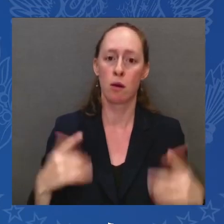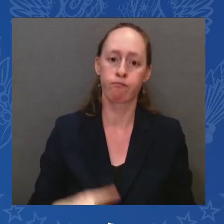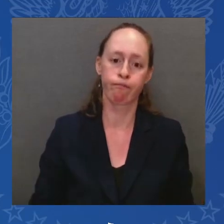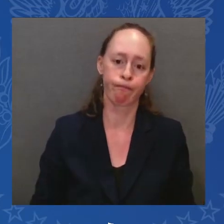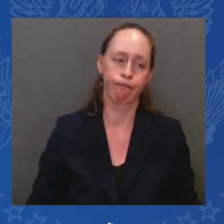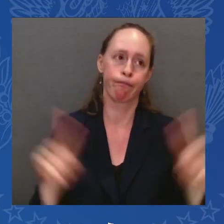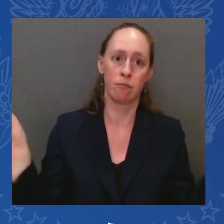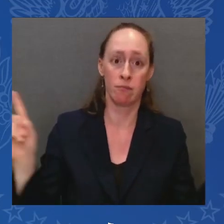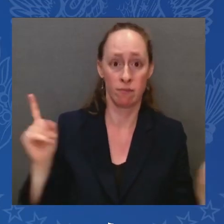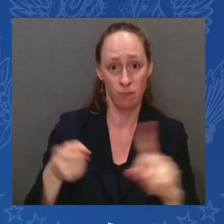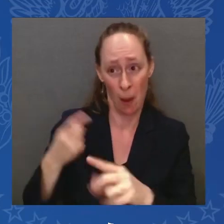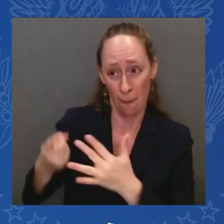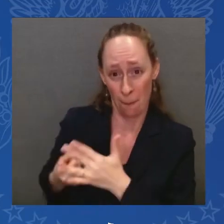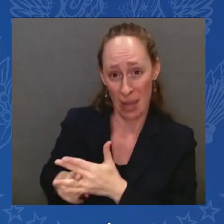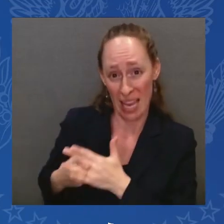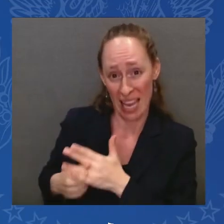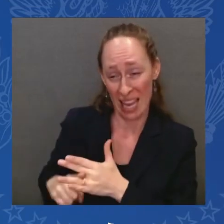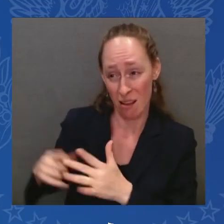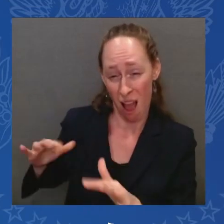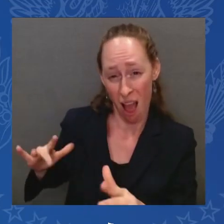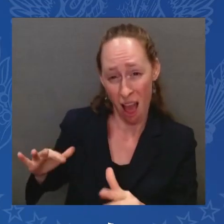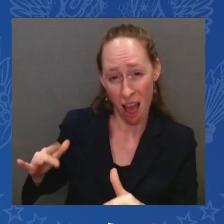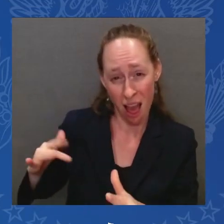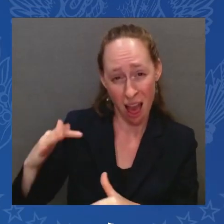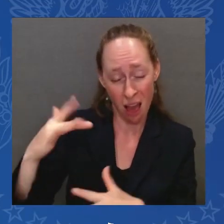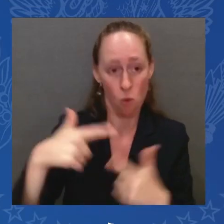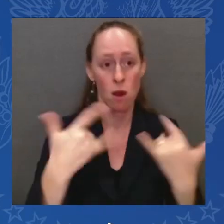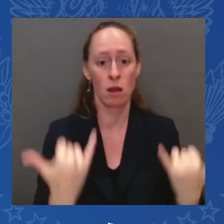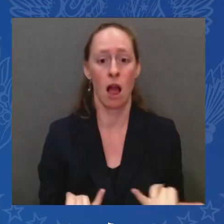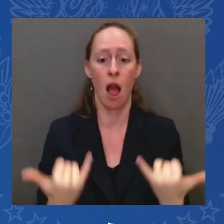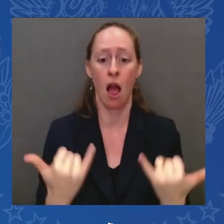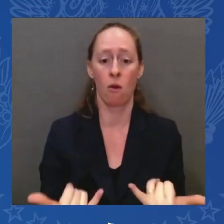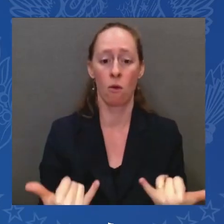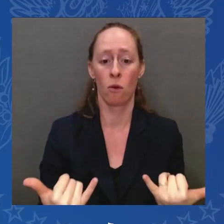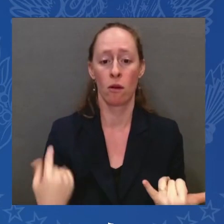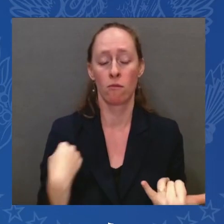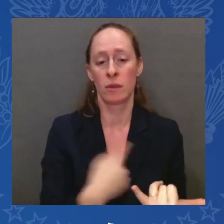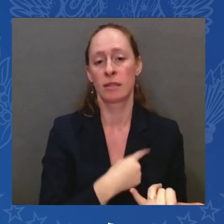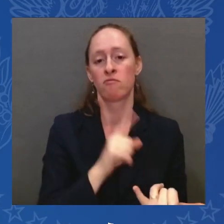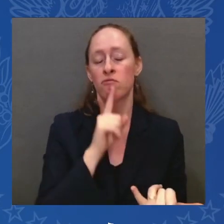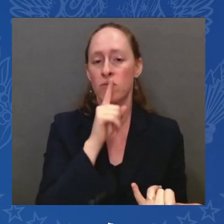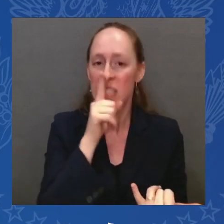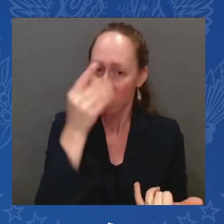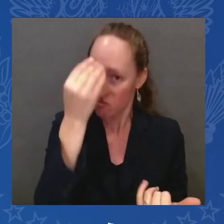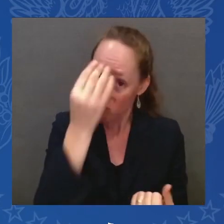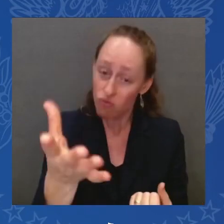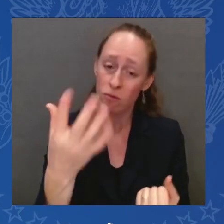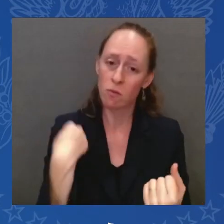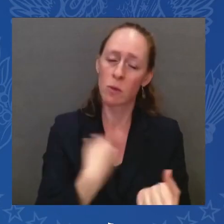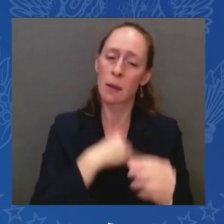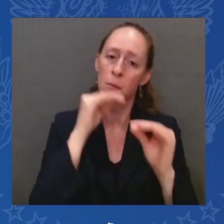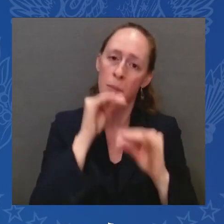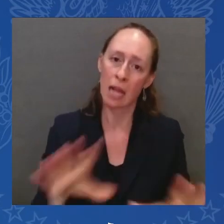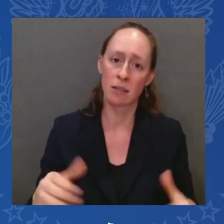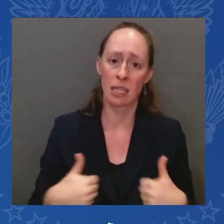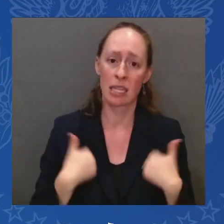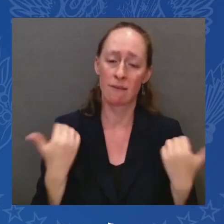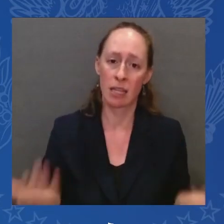as the Jewish community are blessed to live today in these United States, and we thank you for your leadership and for more progress. Thank